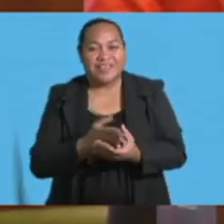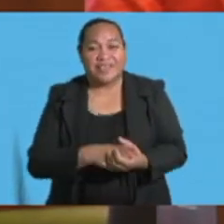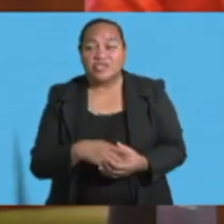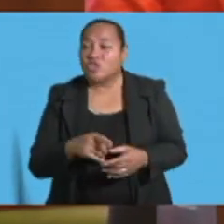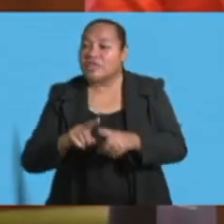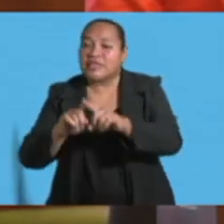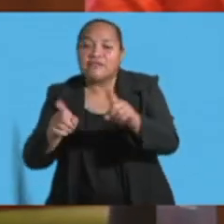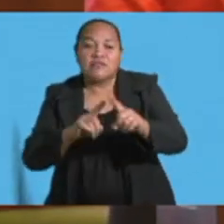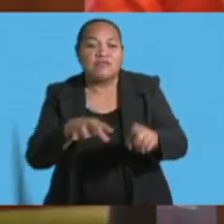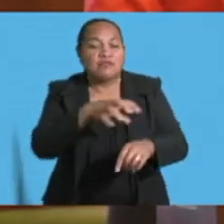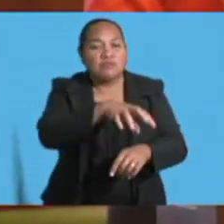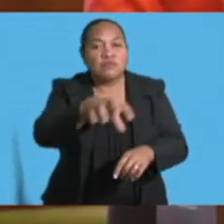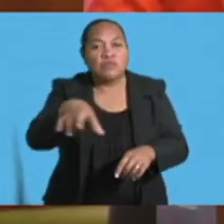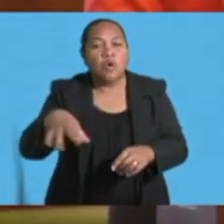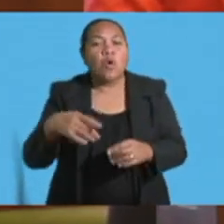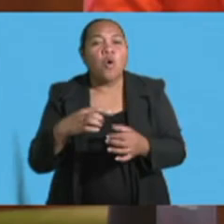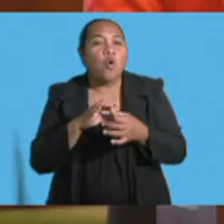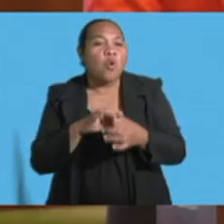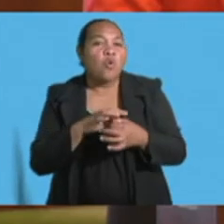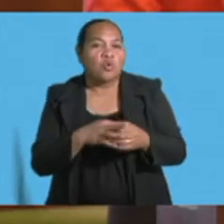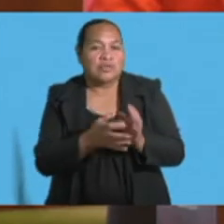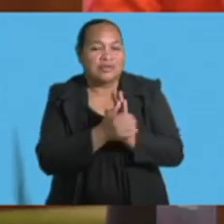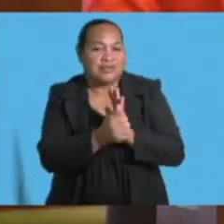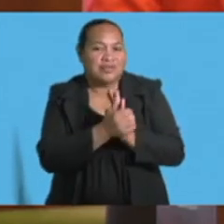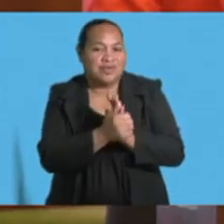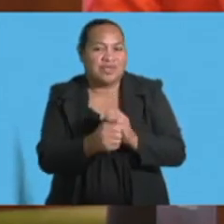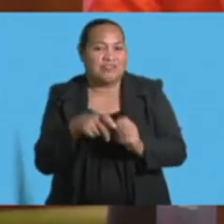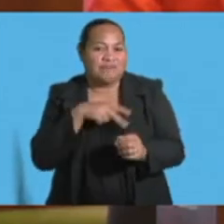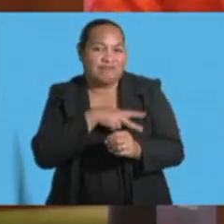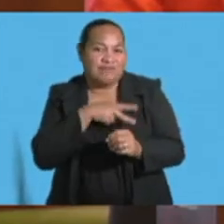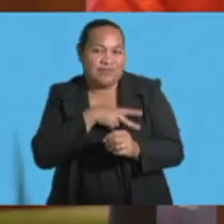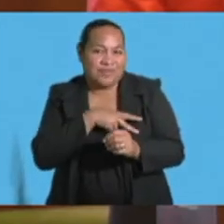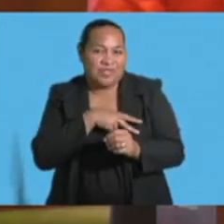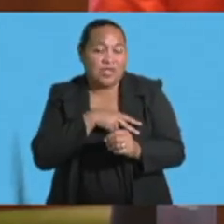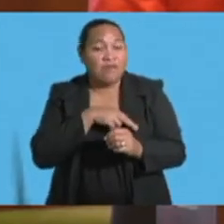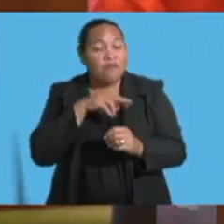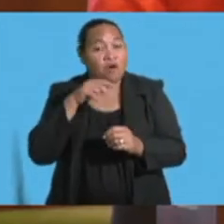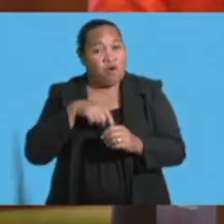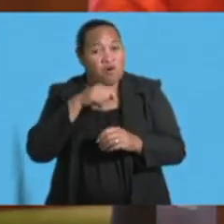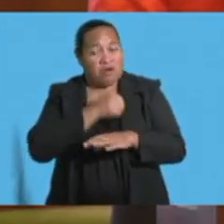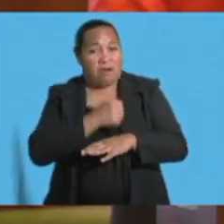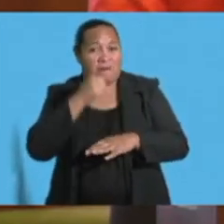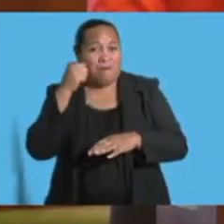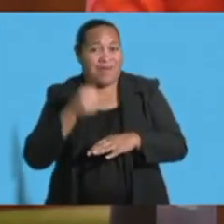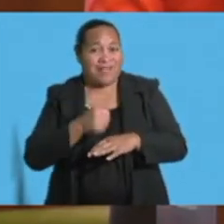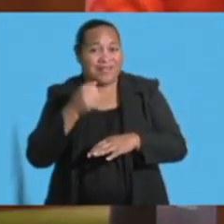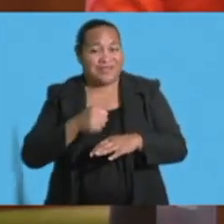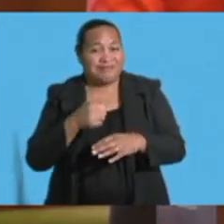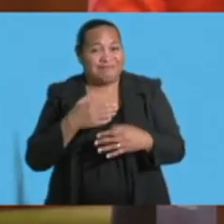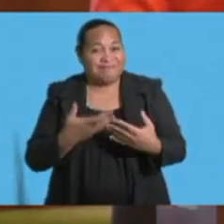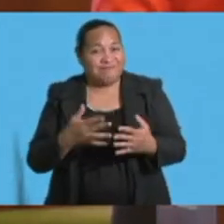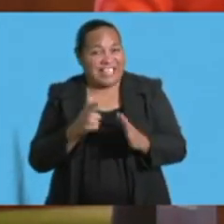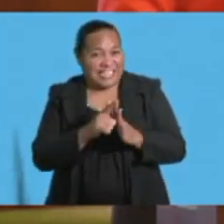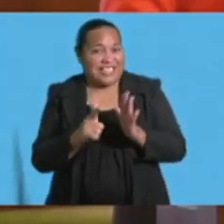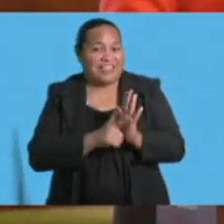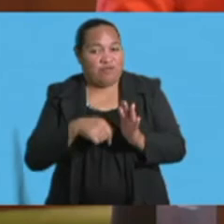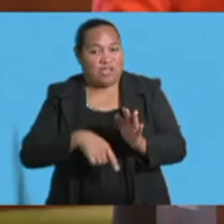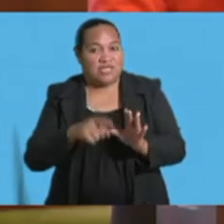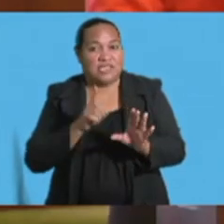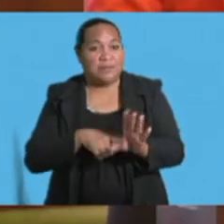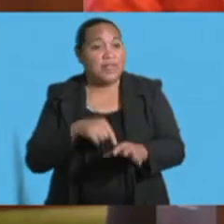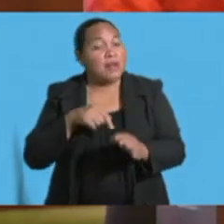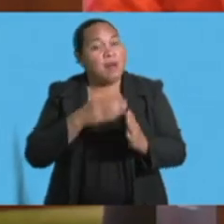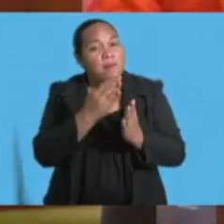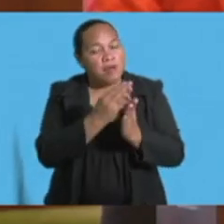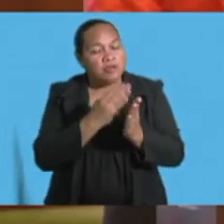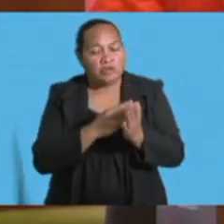areas of expertise that are required to carry out the Ministry's mandate for this fiscal year. Madam Speaker, this budget is a